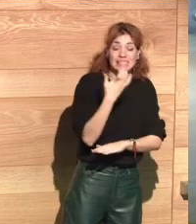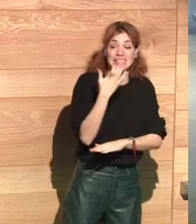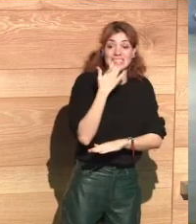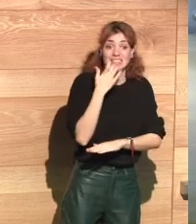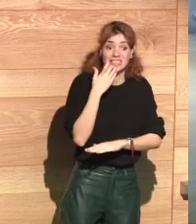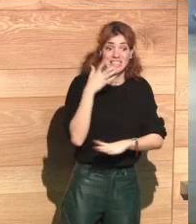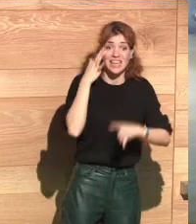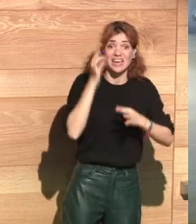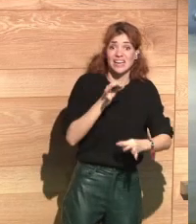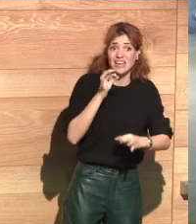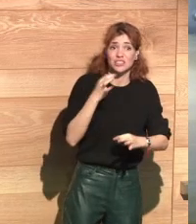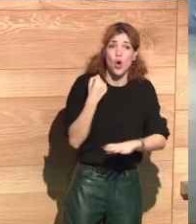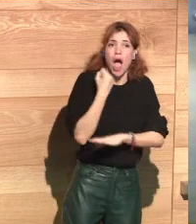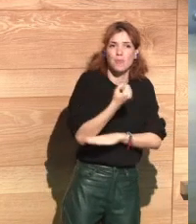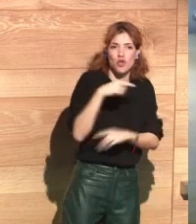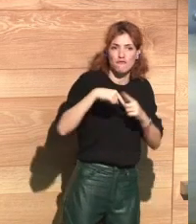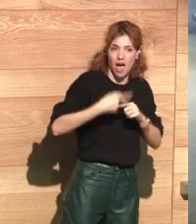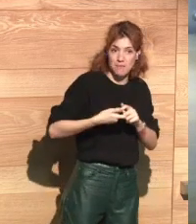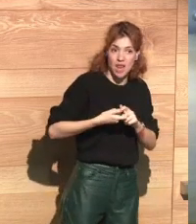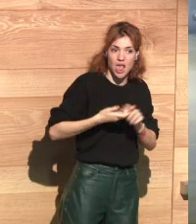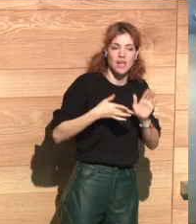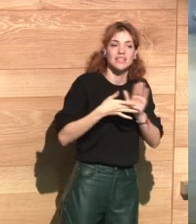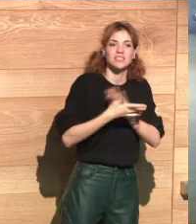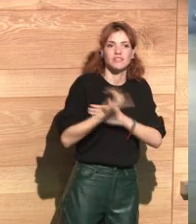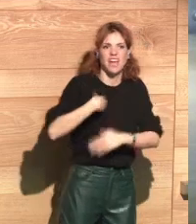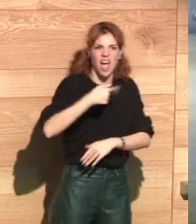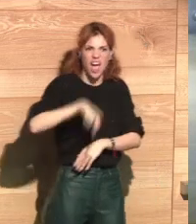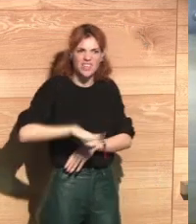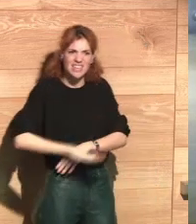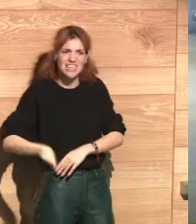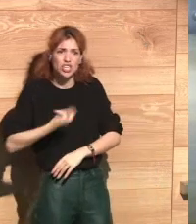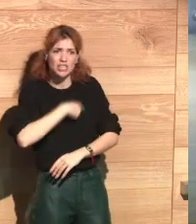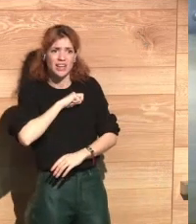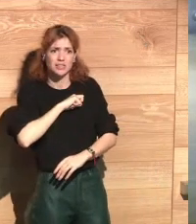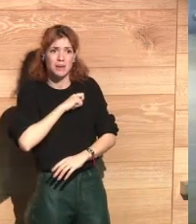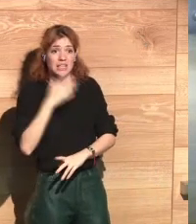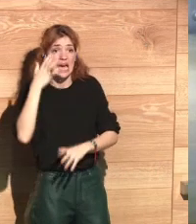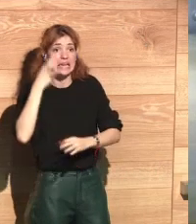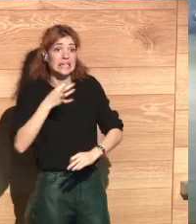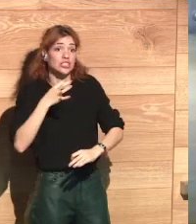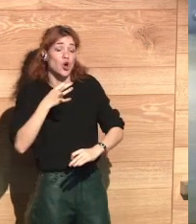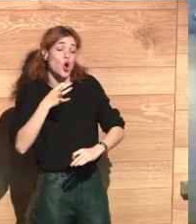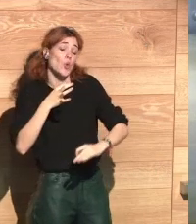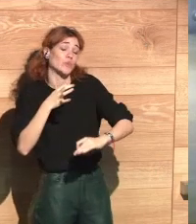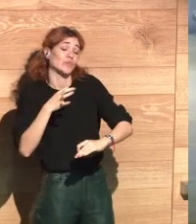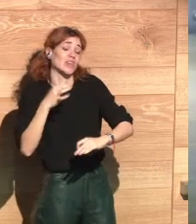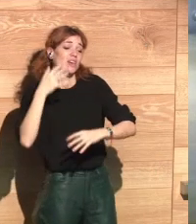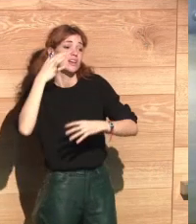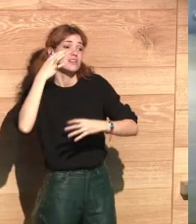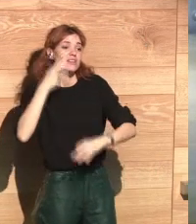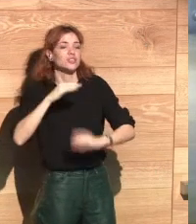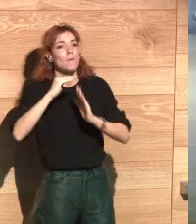support and were supported in their decision making when they encountered a risk. Minors in Spain were